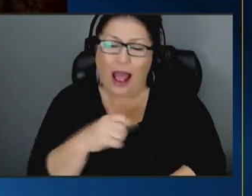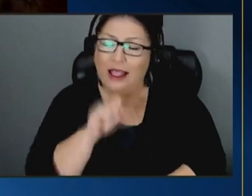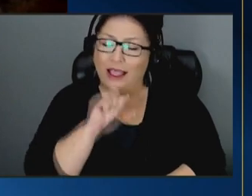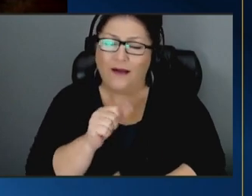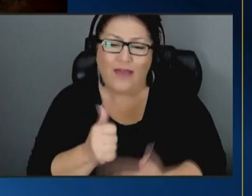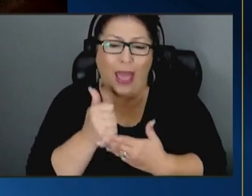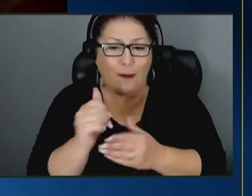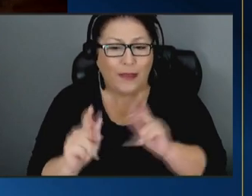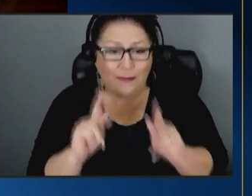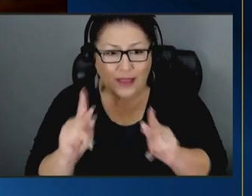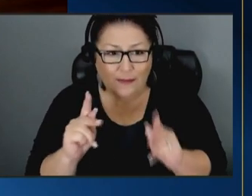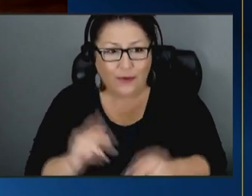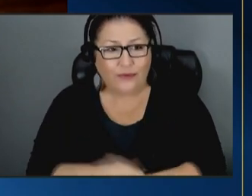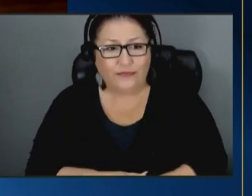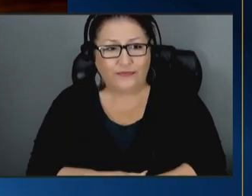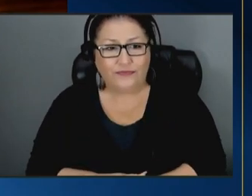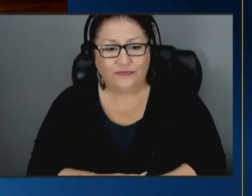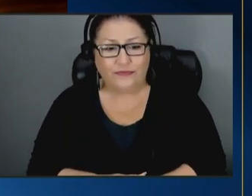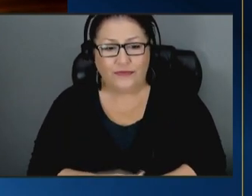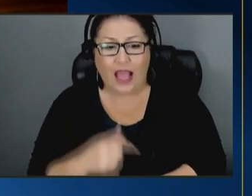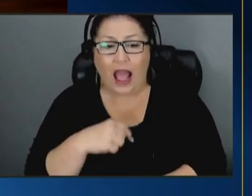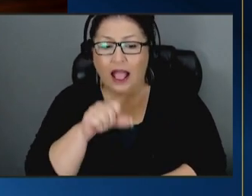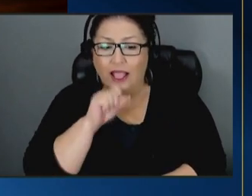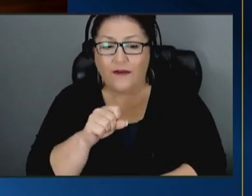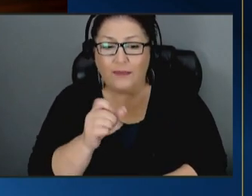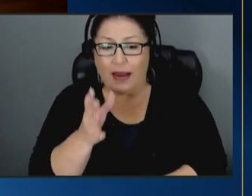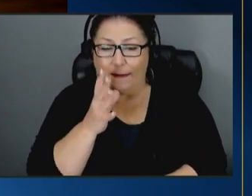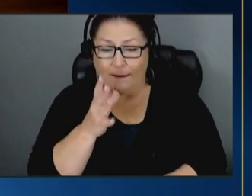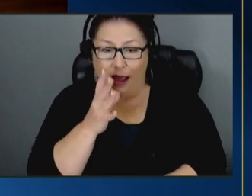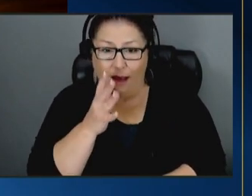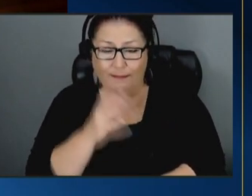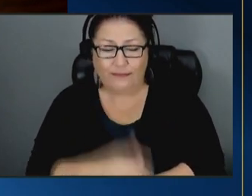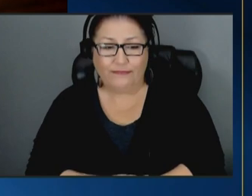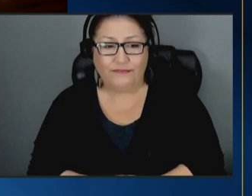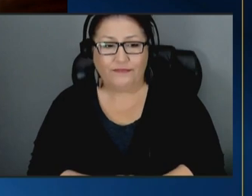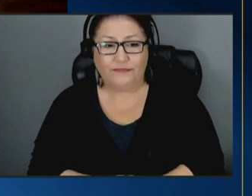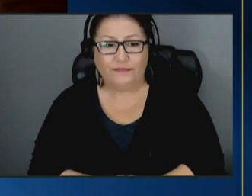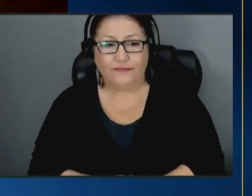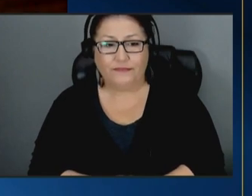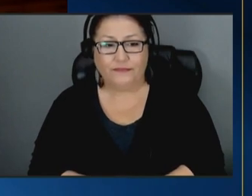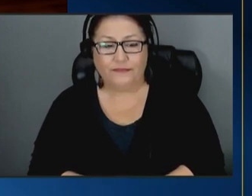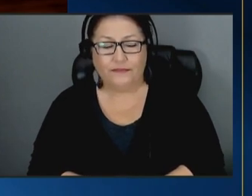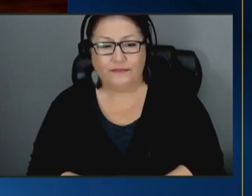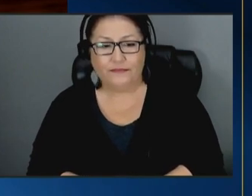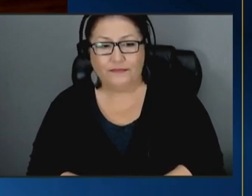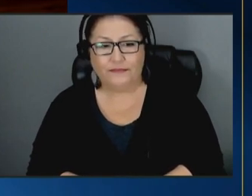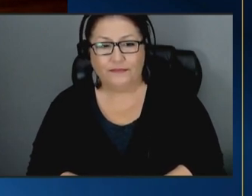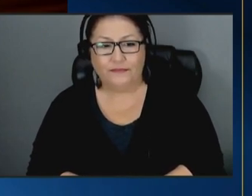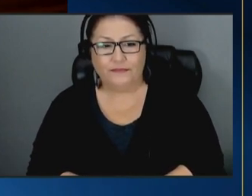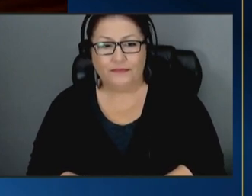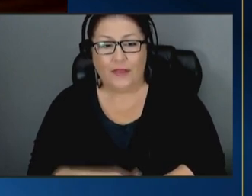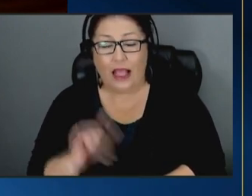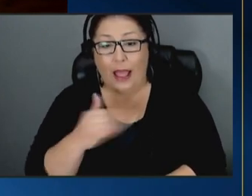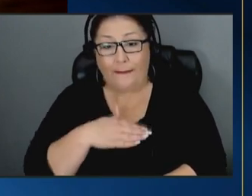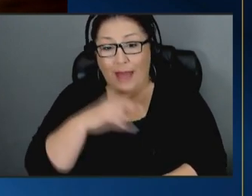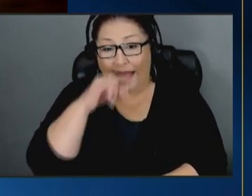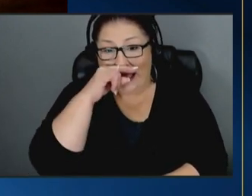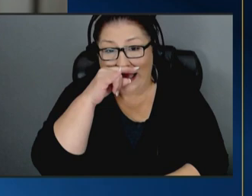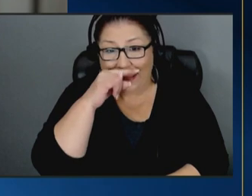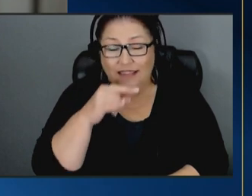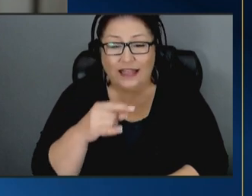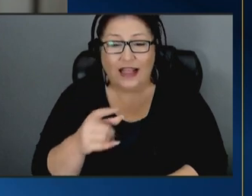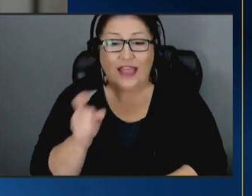jj i love being a mom jj like my kids they bring me